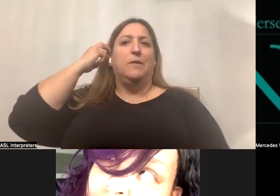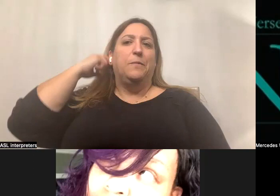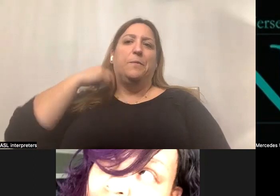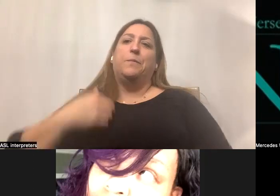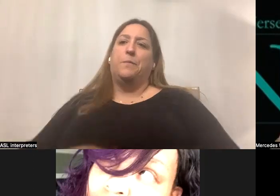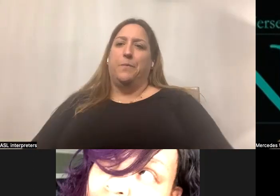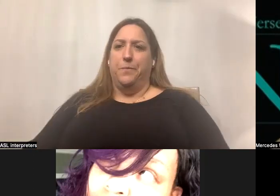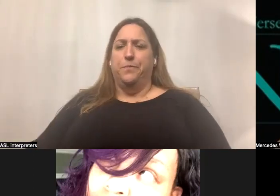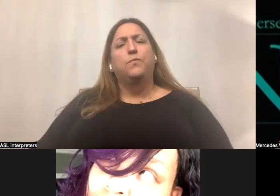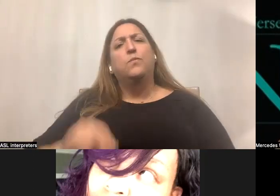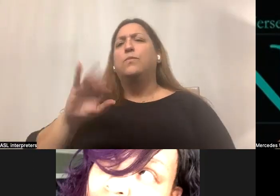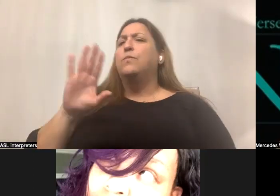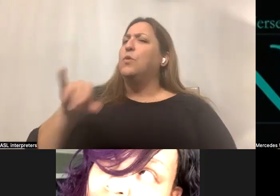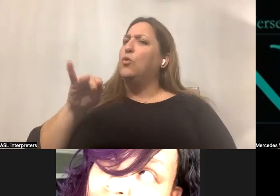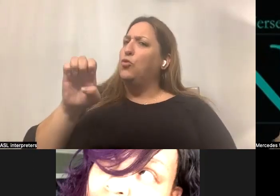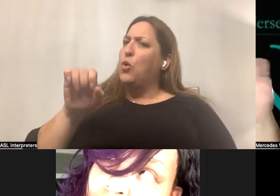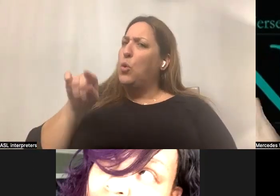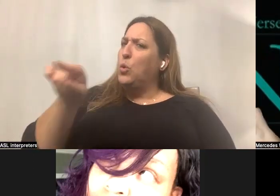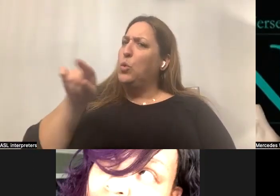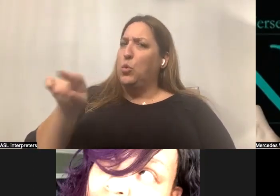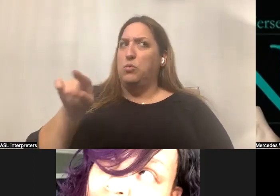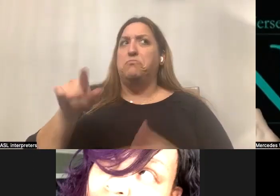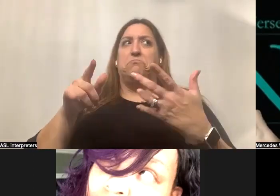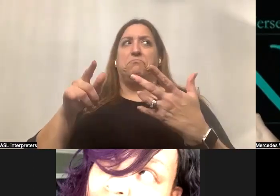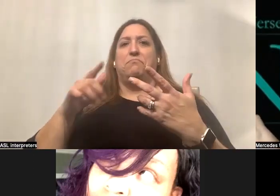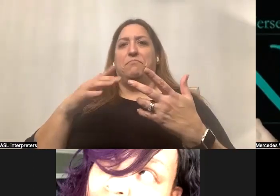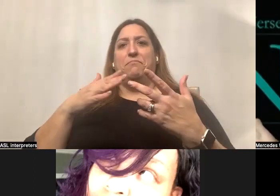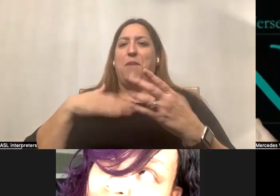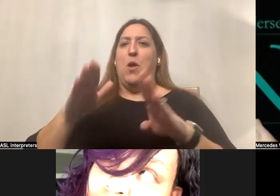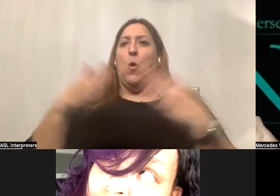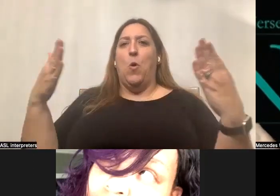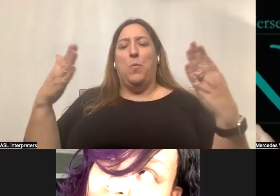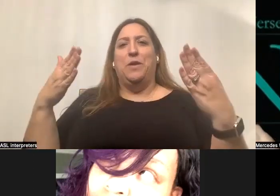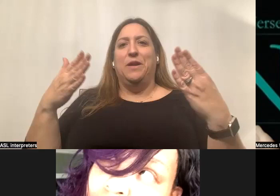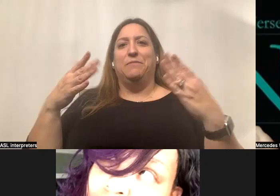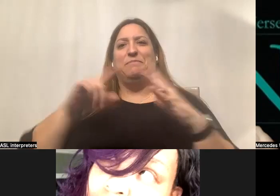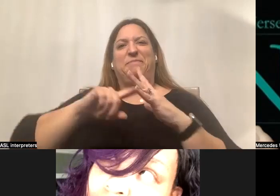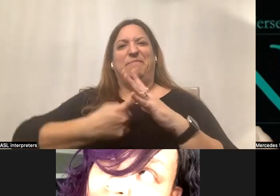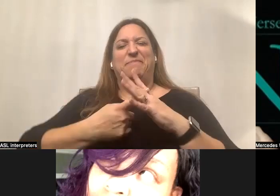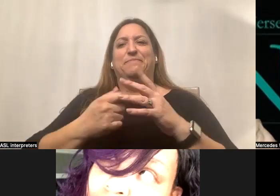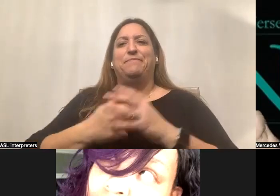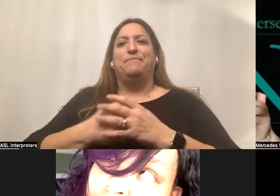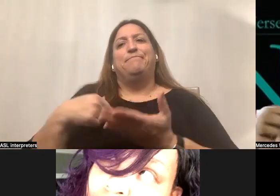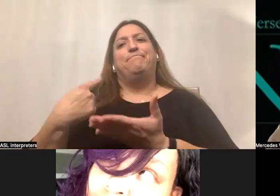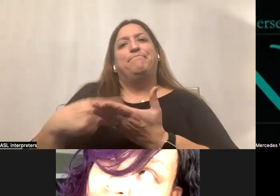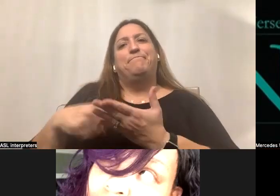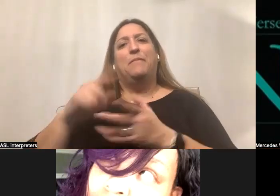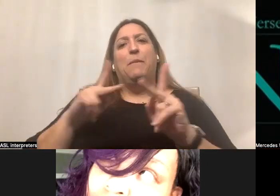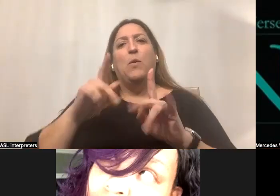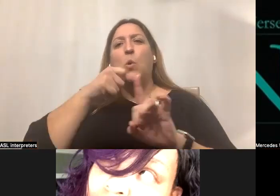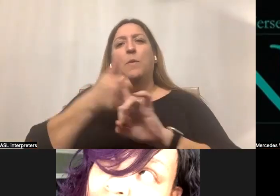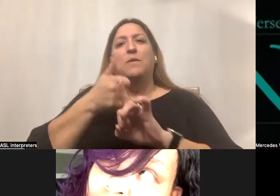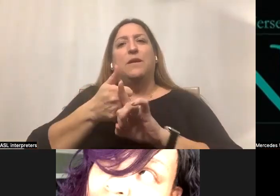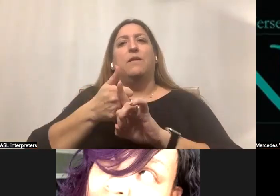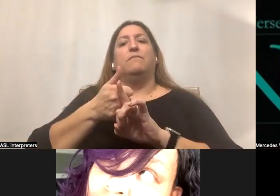So Joe, you are the, you know, in my opening segment, I was talking about people who wind up in the